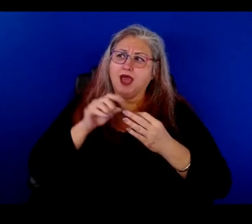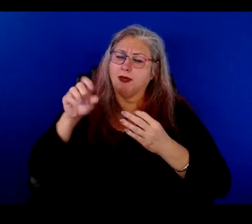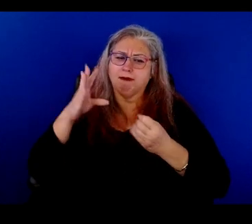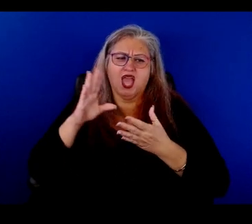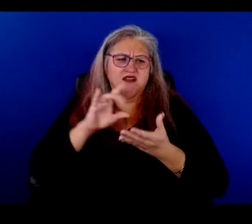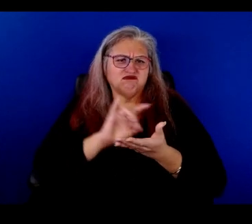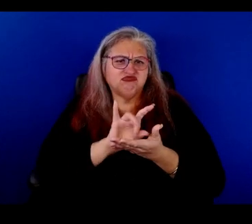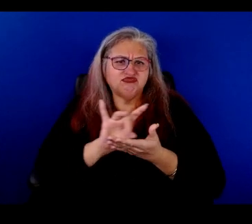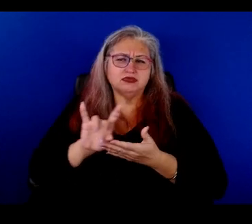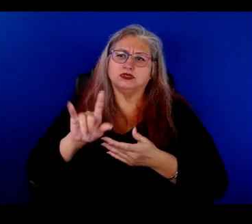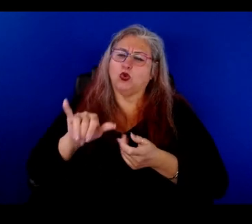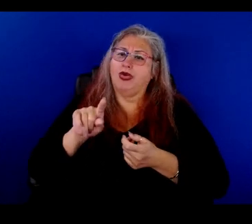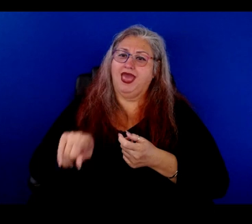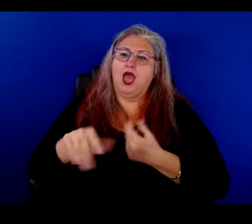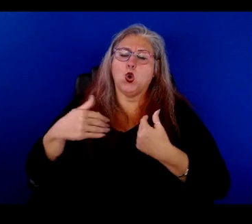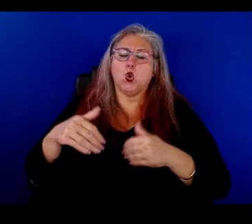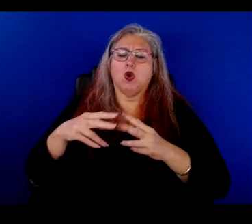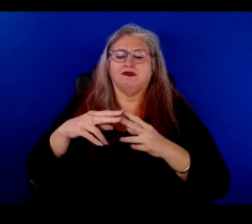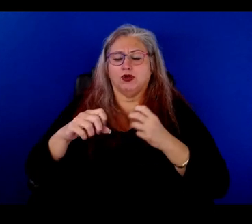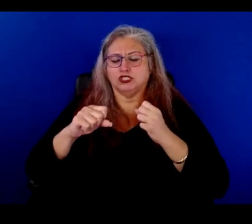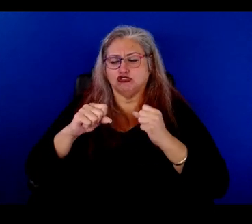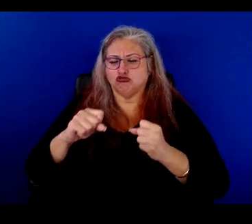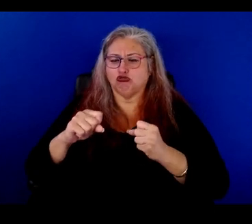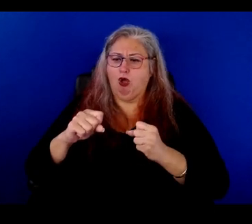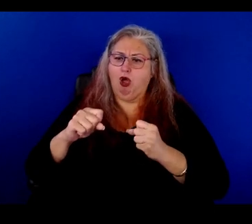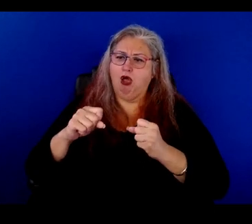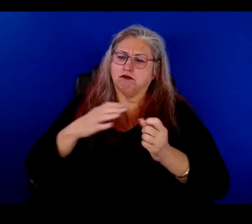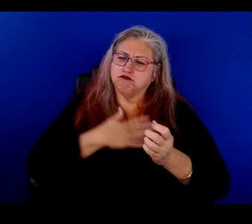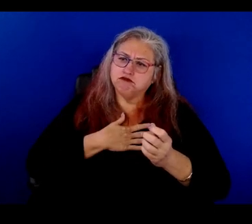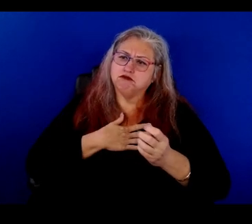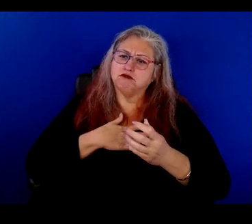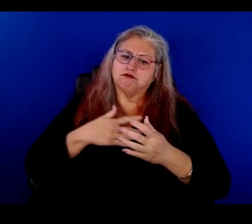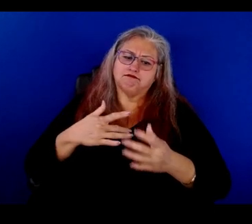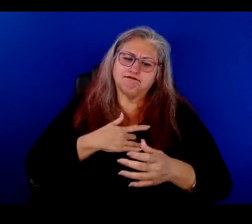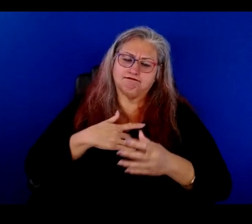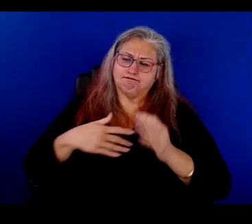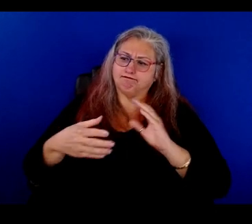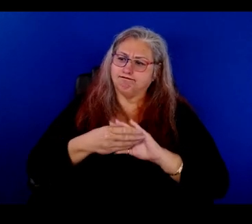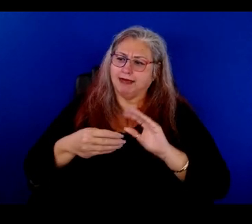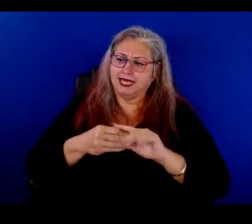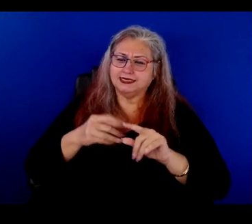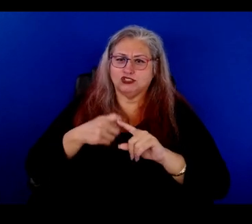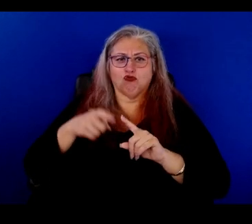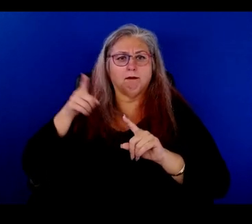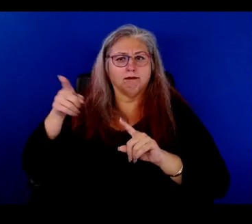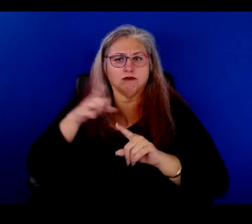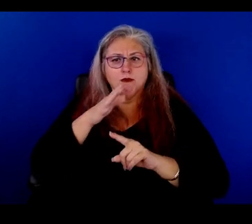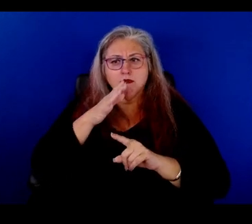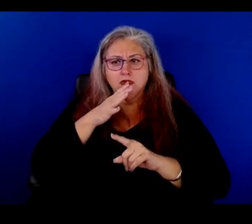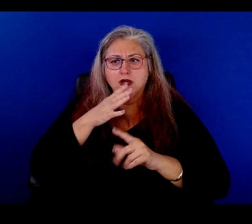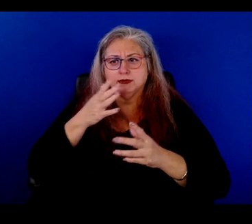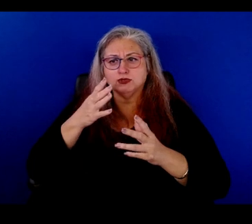So that was a very strong presence and that was a very strong message that was sent. So